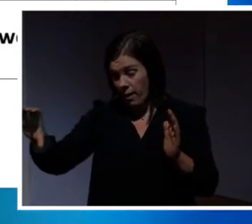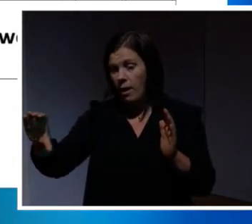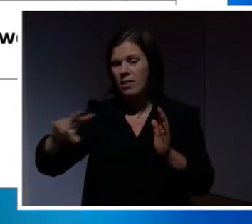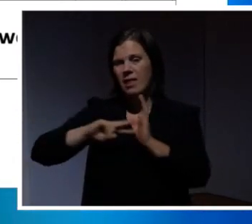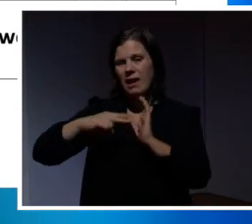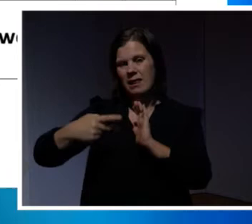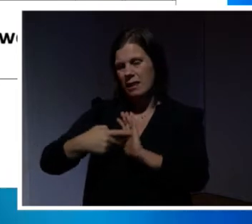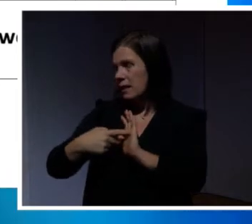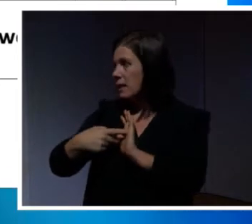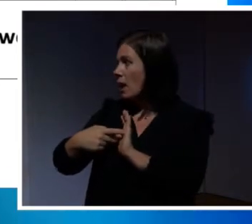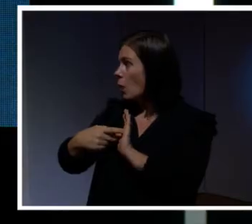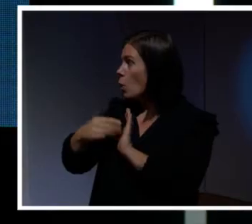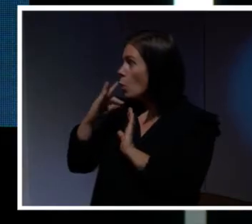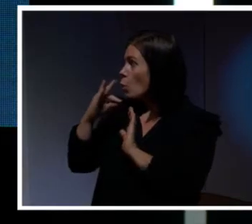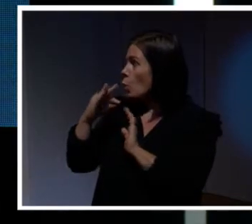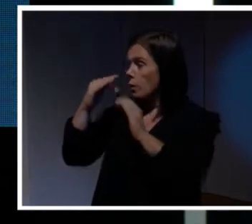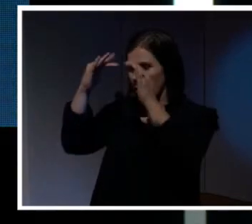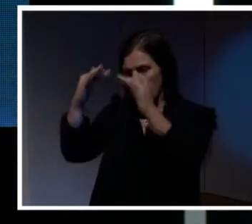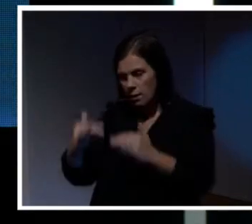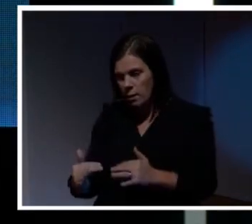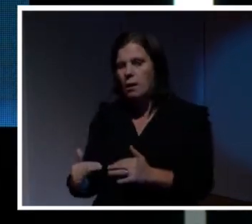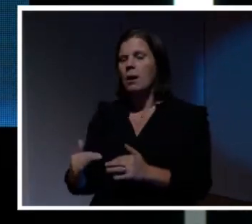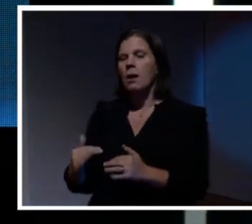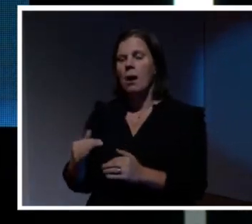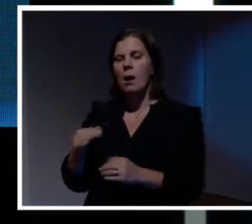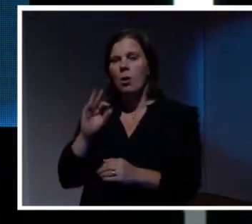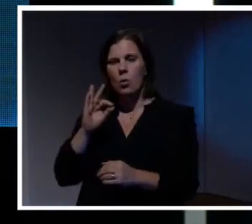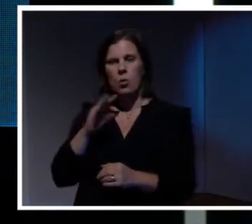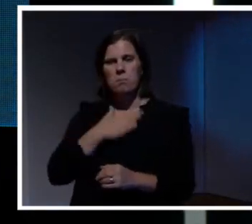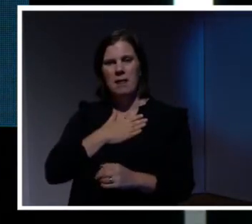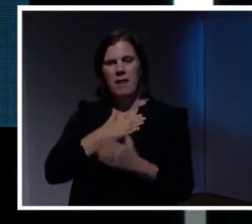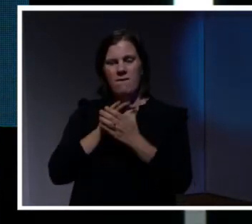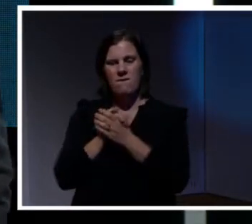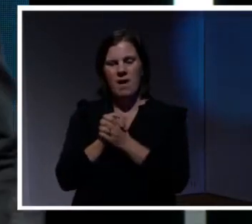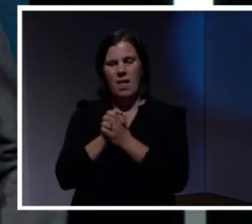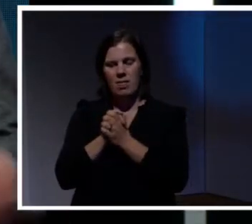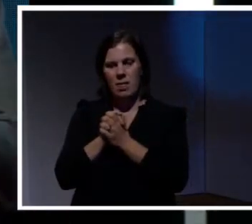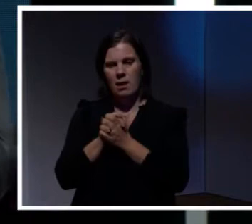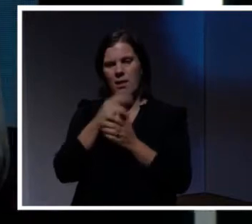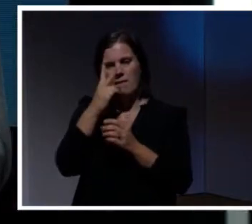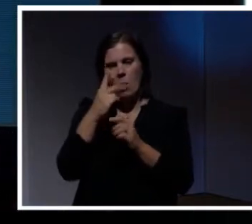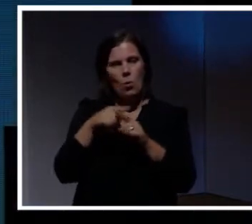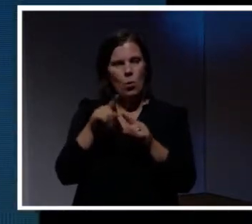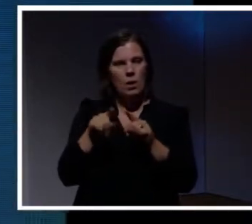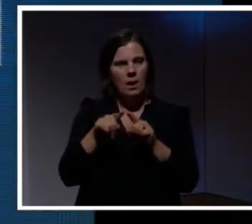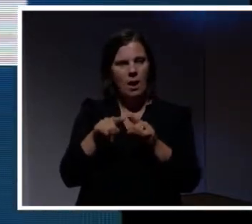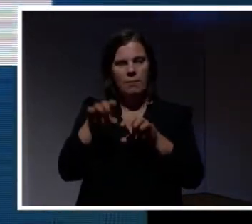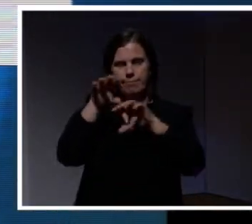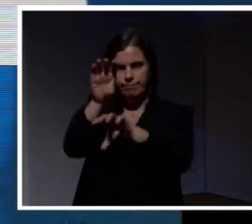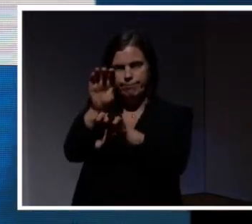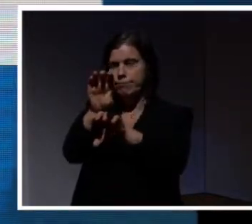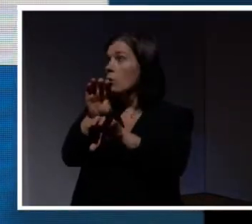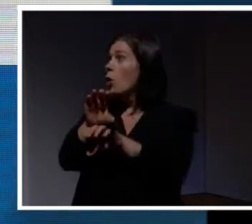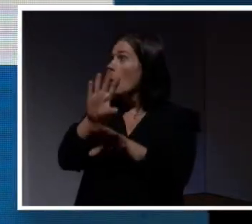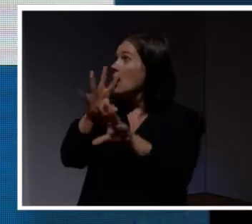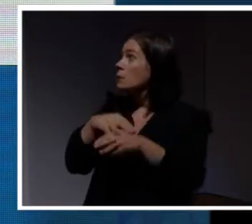technique called principle component analysis to try and reduce my friends to two dimensions. And this was the